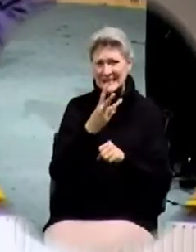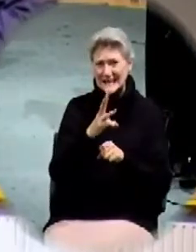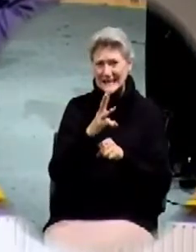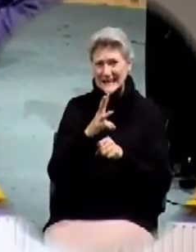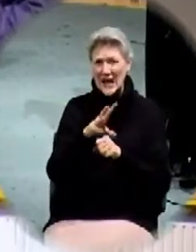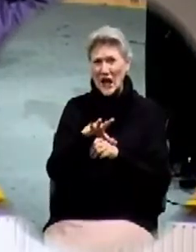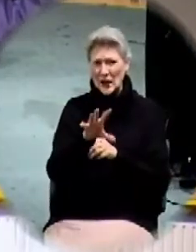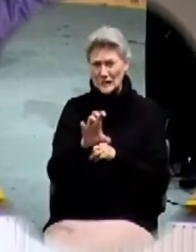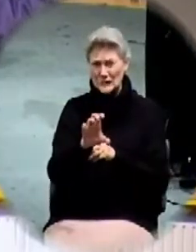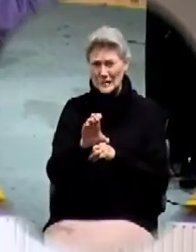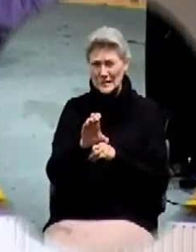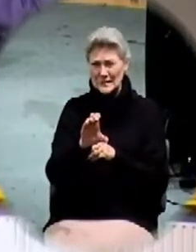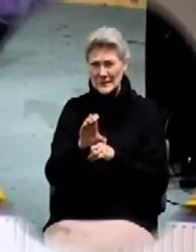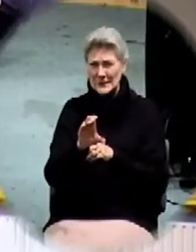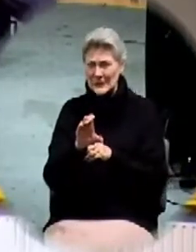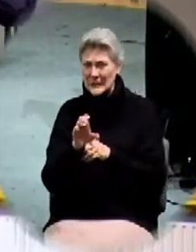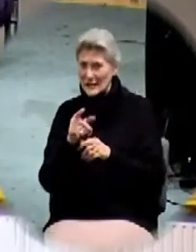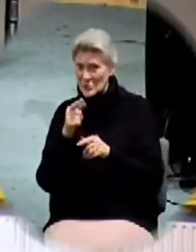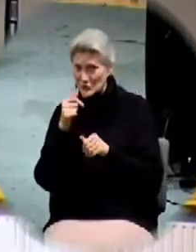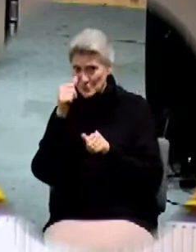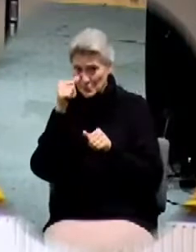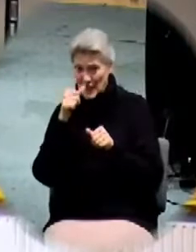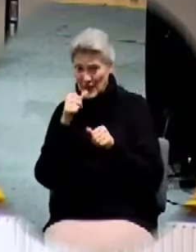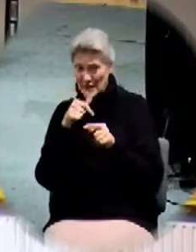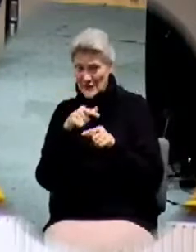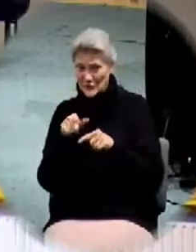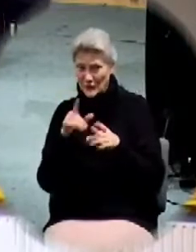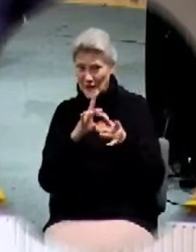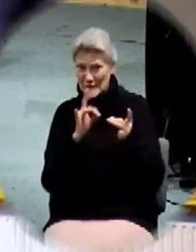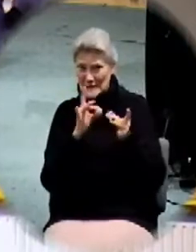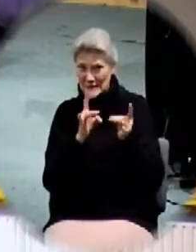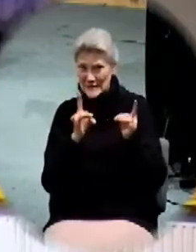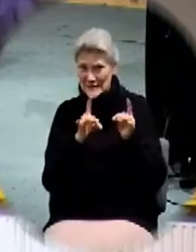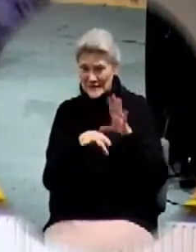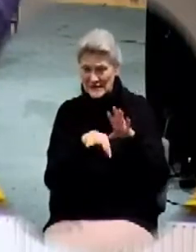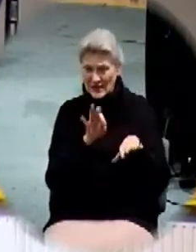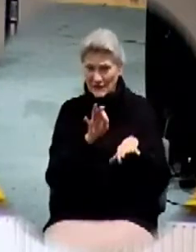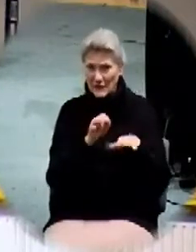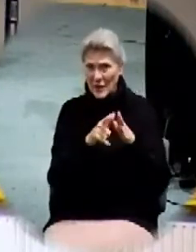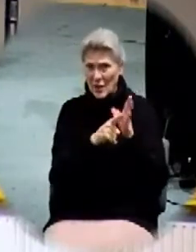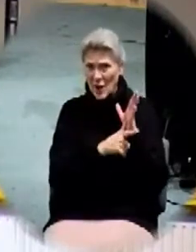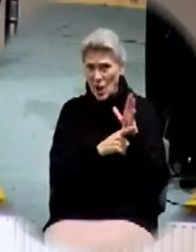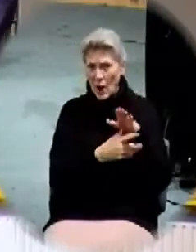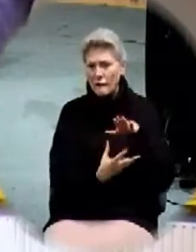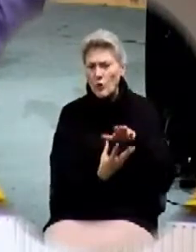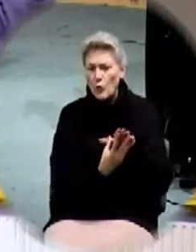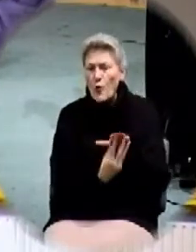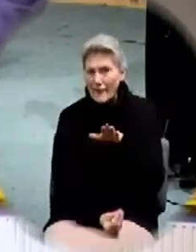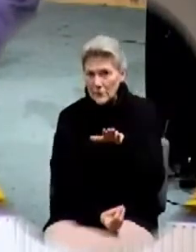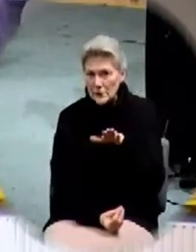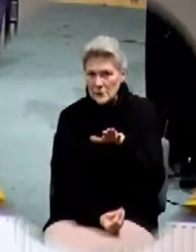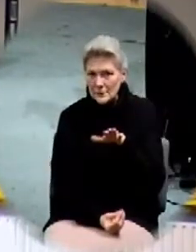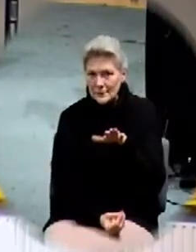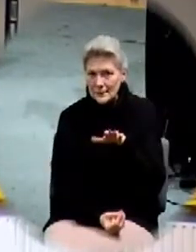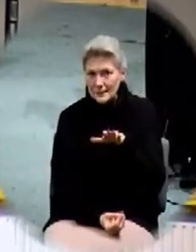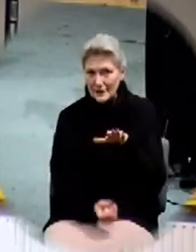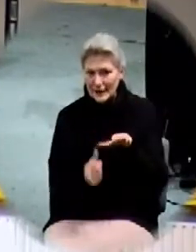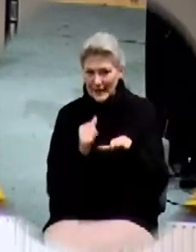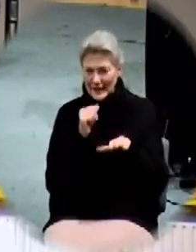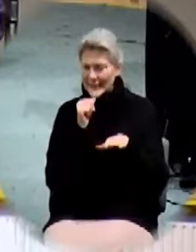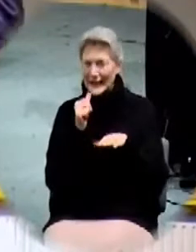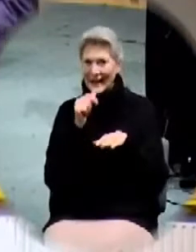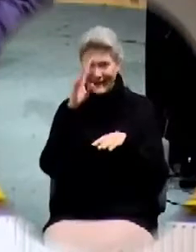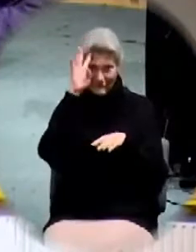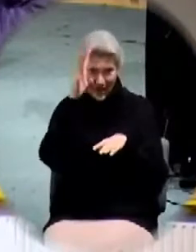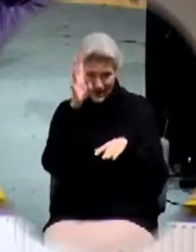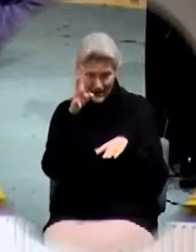to by many as discovering the law of gravity. Well, you know, he didn't really discover the law of gravity. That had been around for a